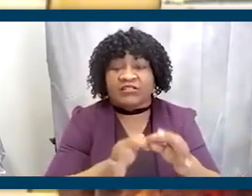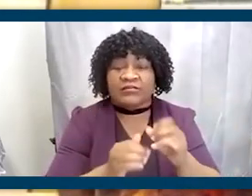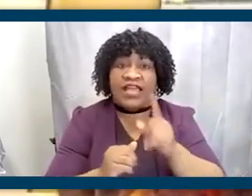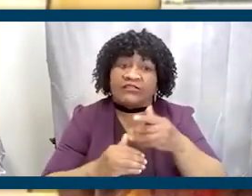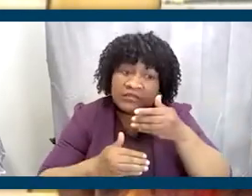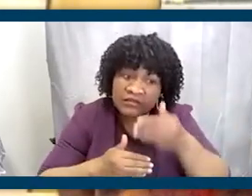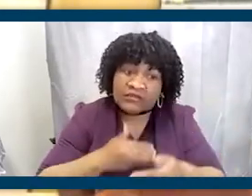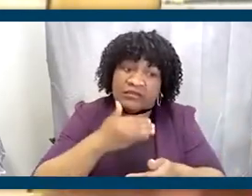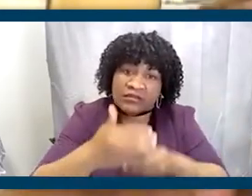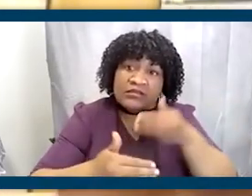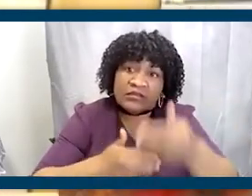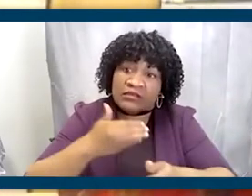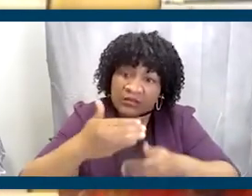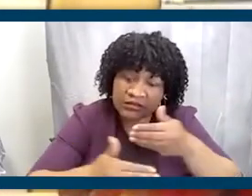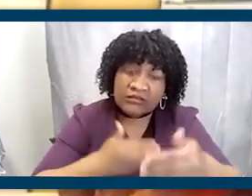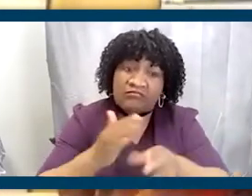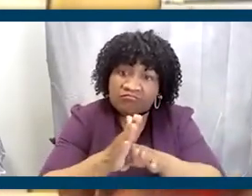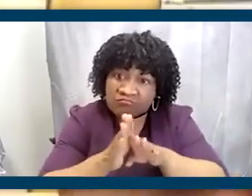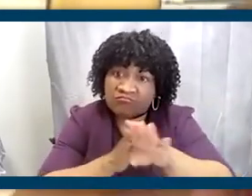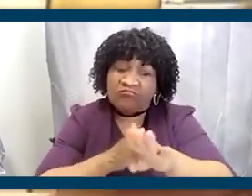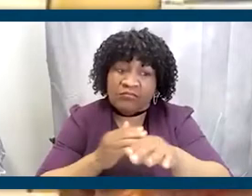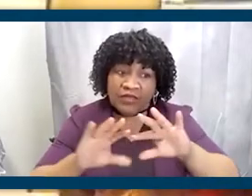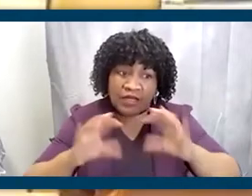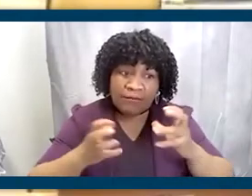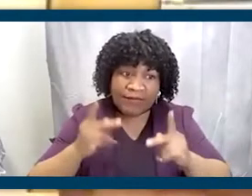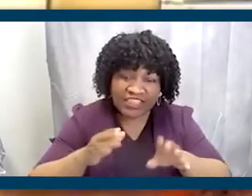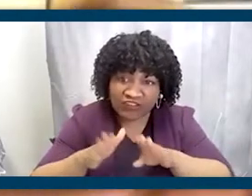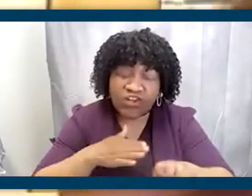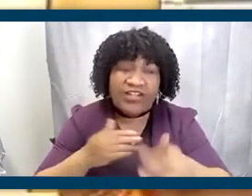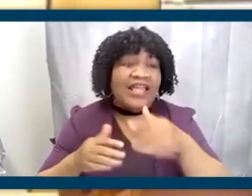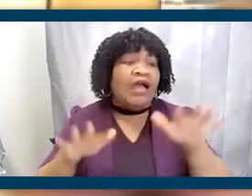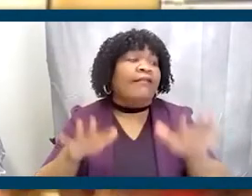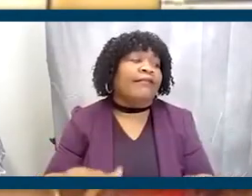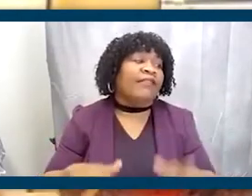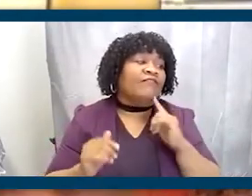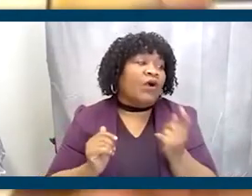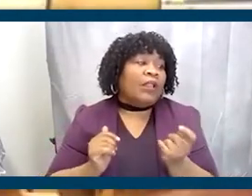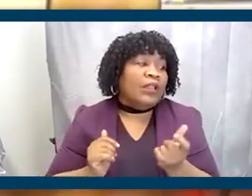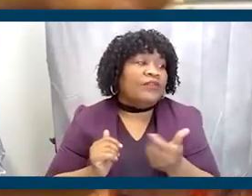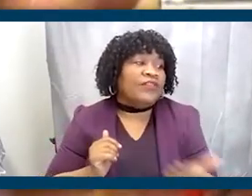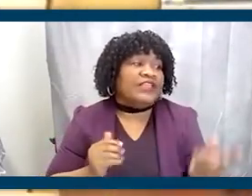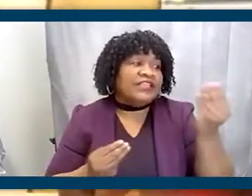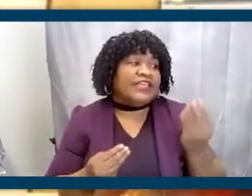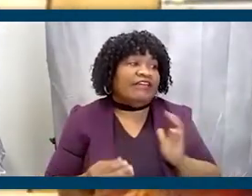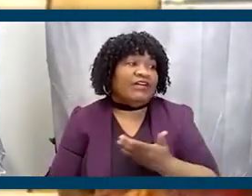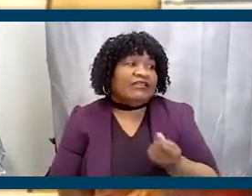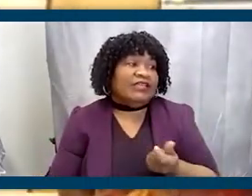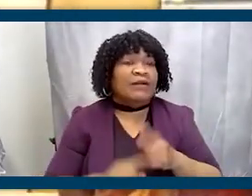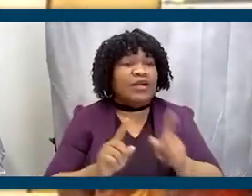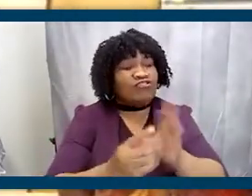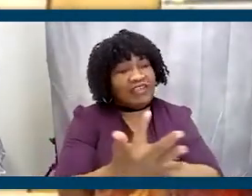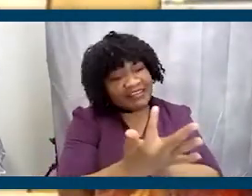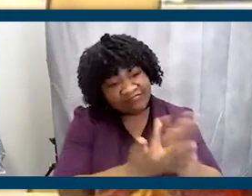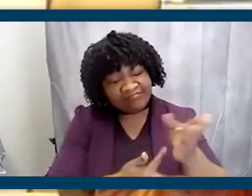moving the system forward, moving the population forward, you know, not settling for, for little bits of things, but really infiltrating the